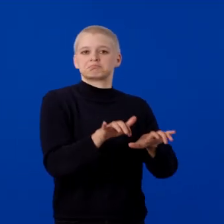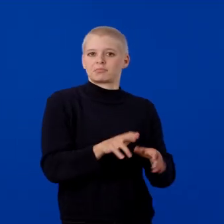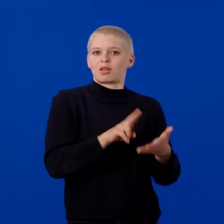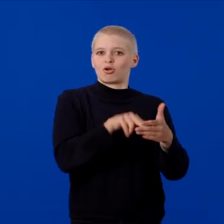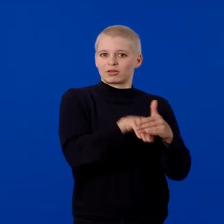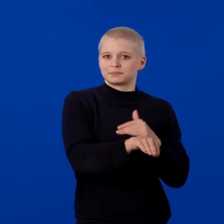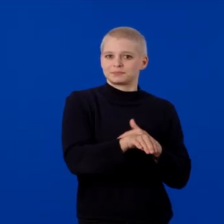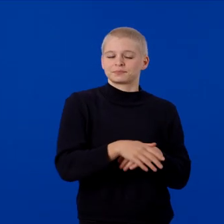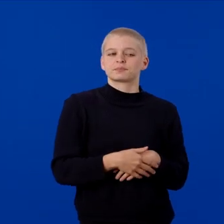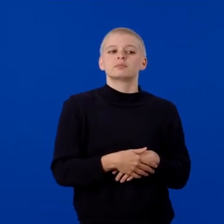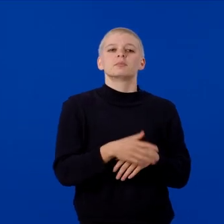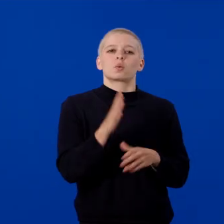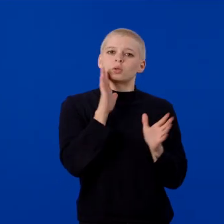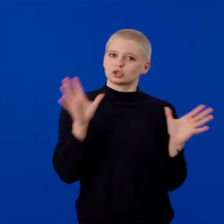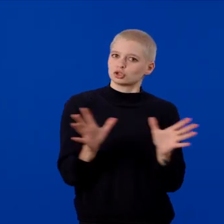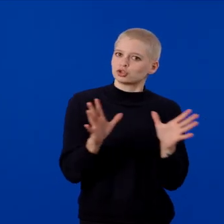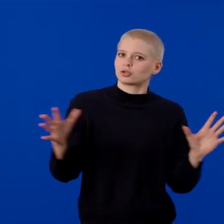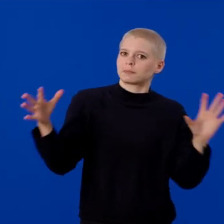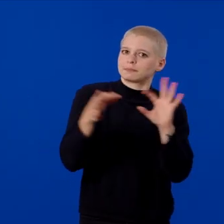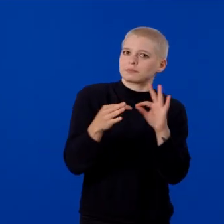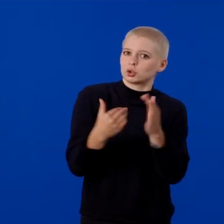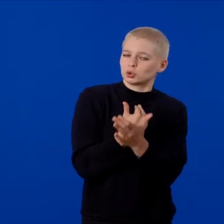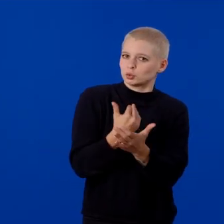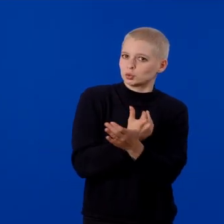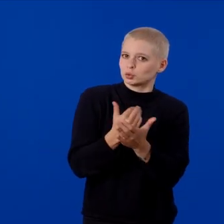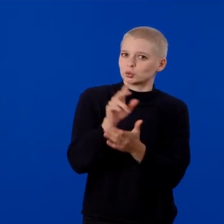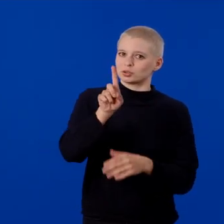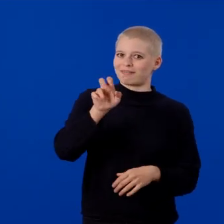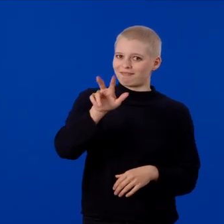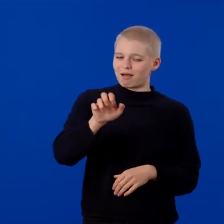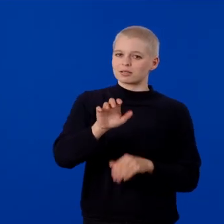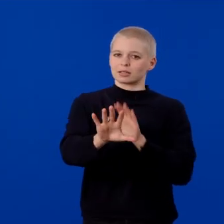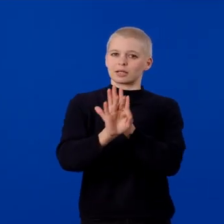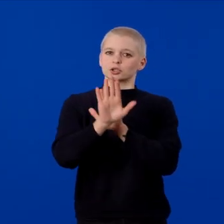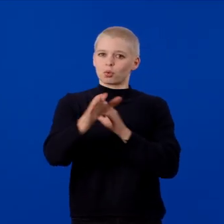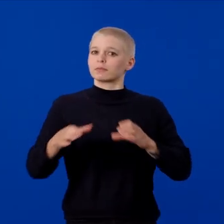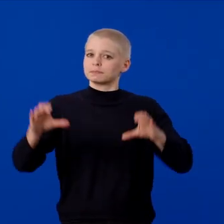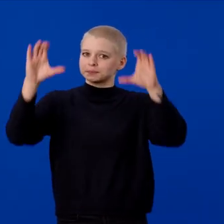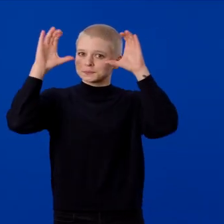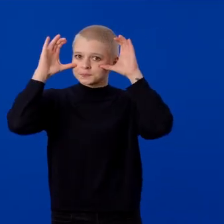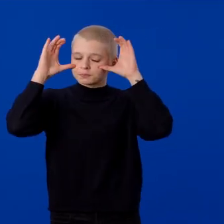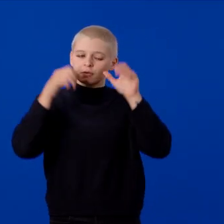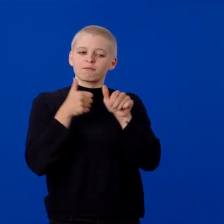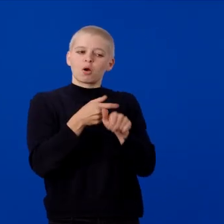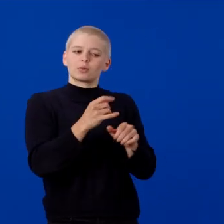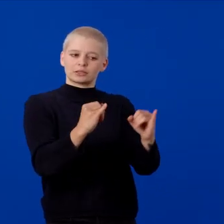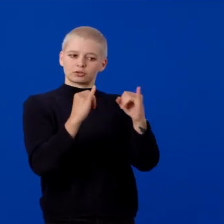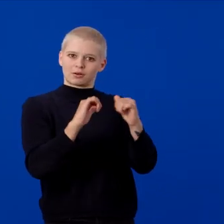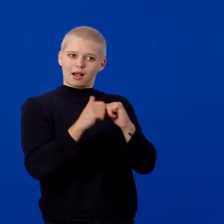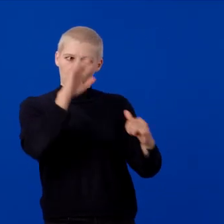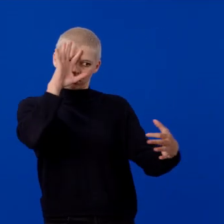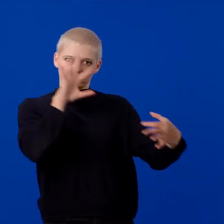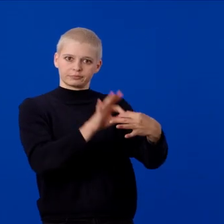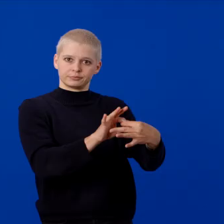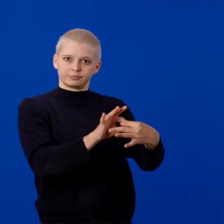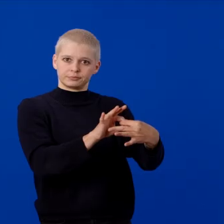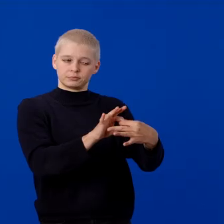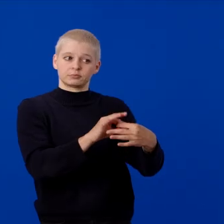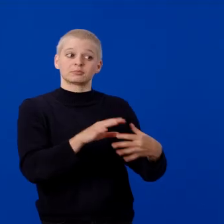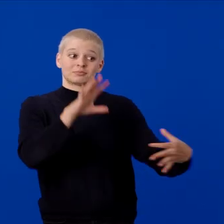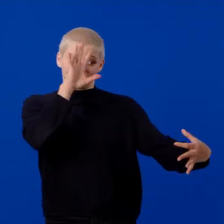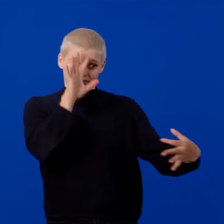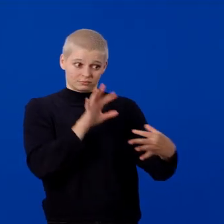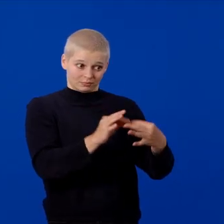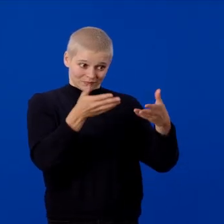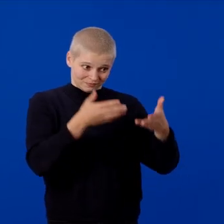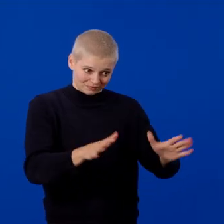to pair a new device, select your Meta Quest model and follow the instructions to pair your headset. Once pairing is complete,